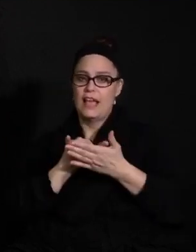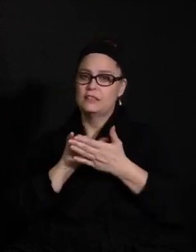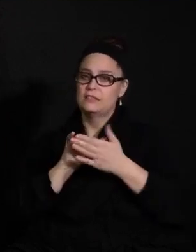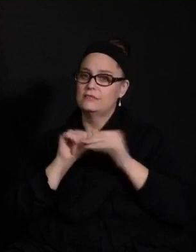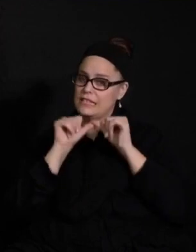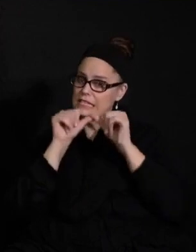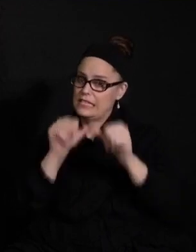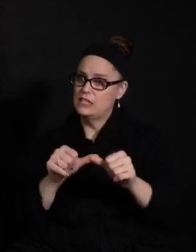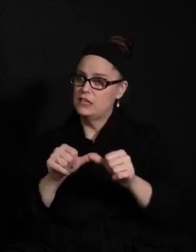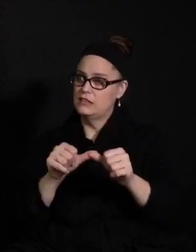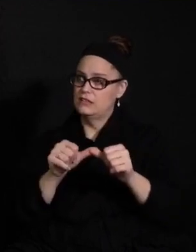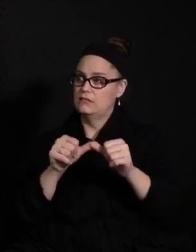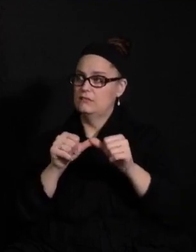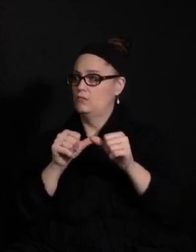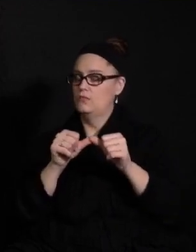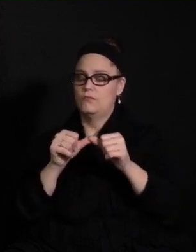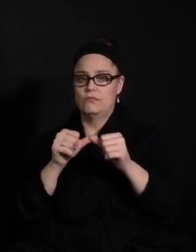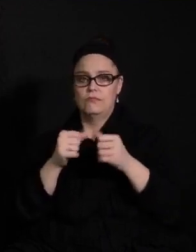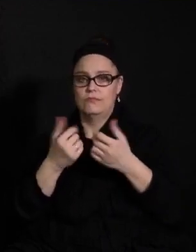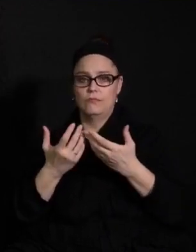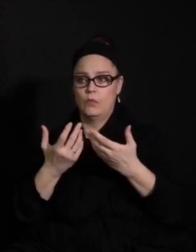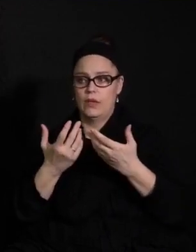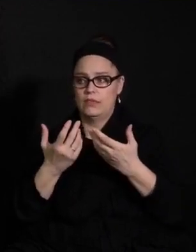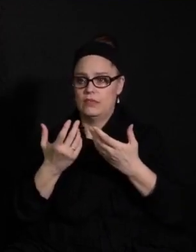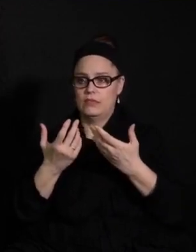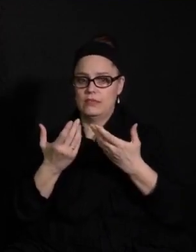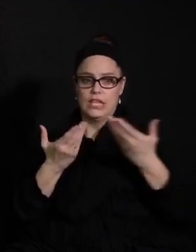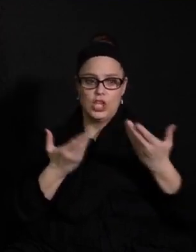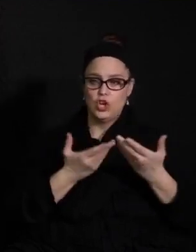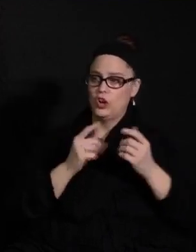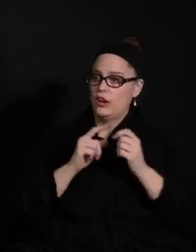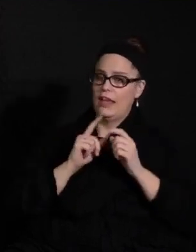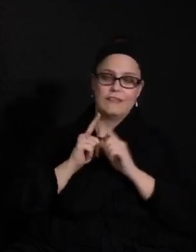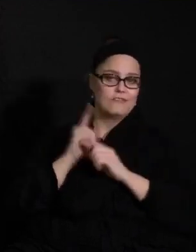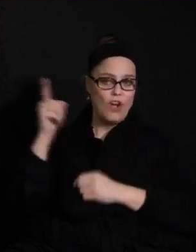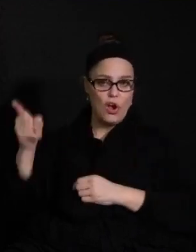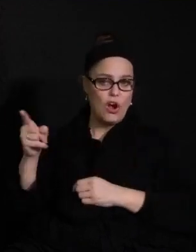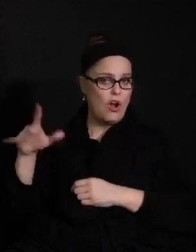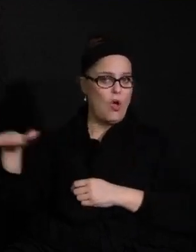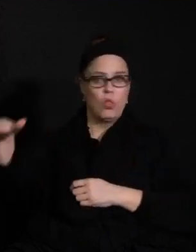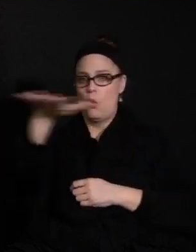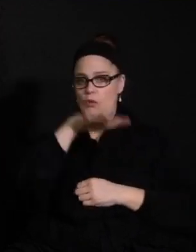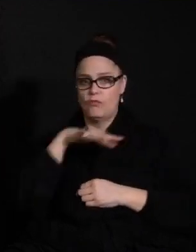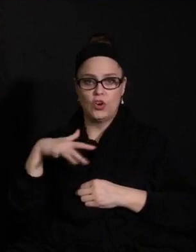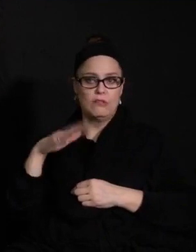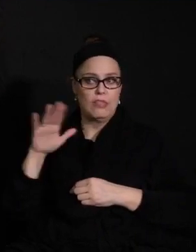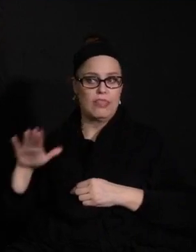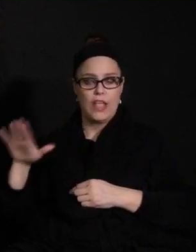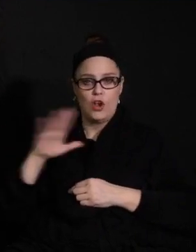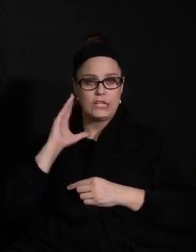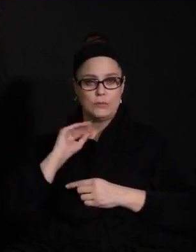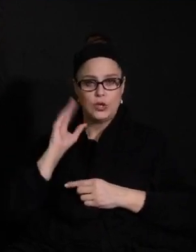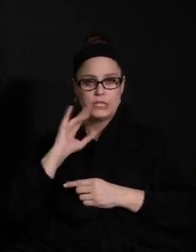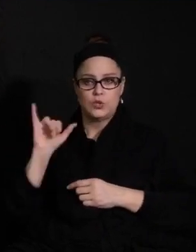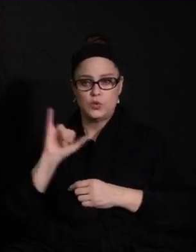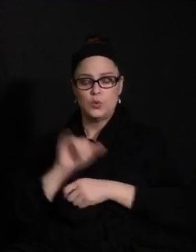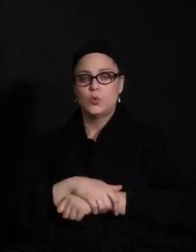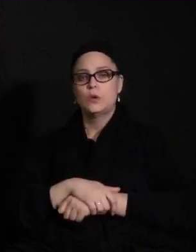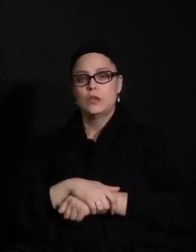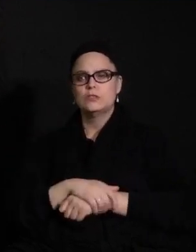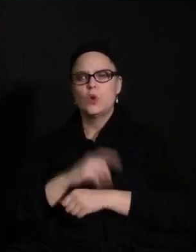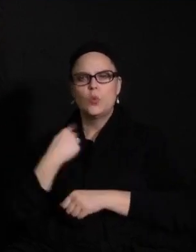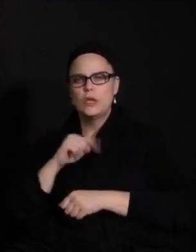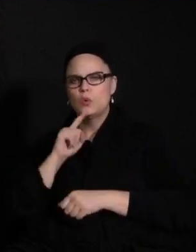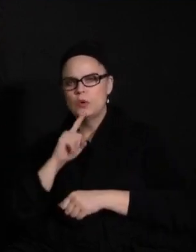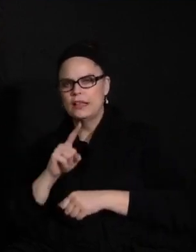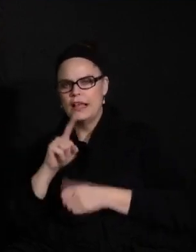colleagues both here and far in terms of what they've experienced as well. So that tells me that we really do have to look at